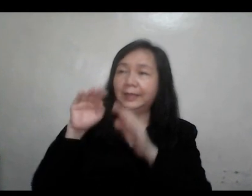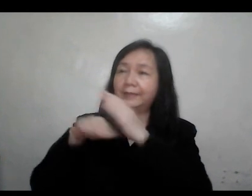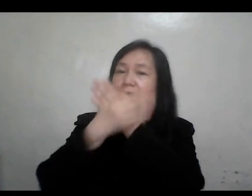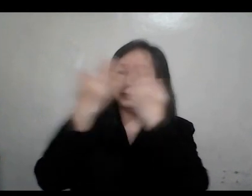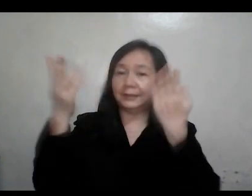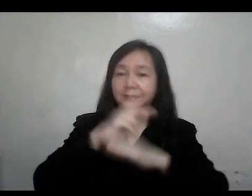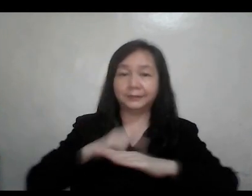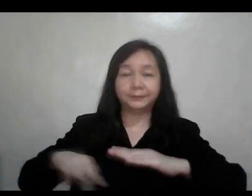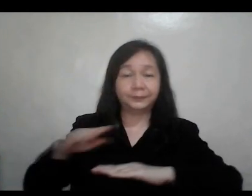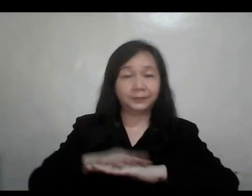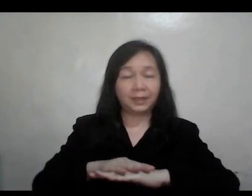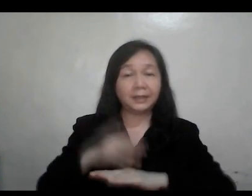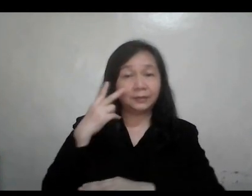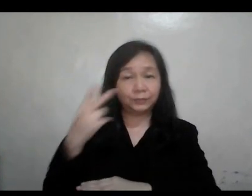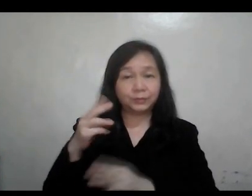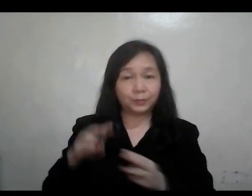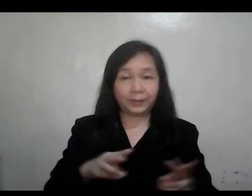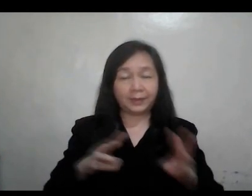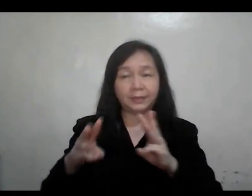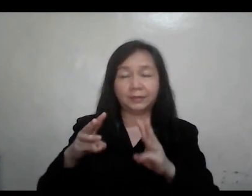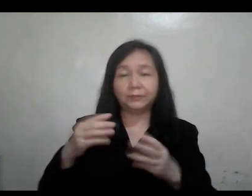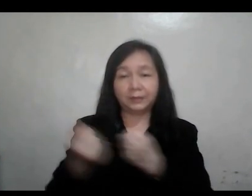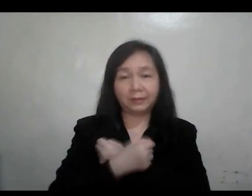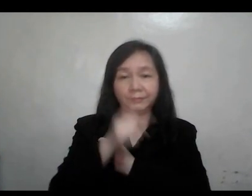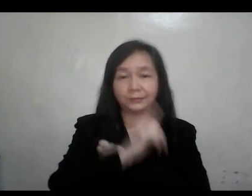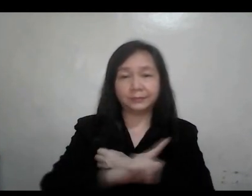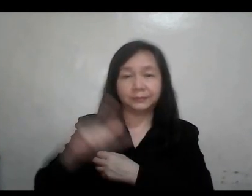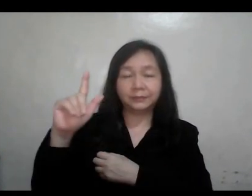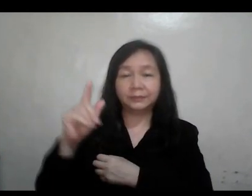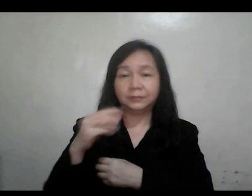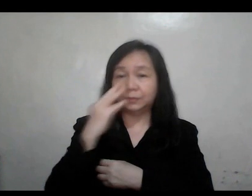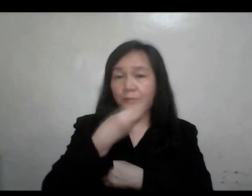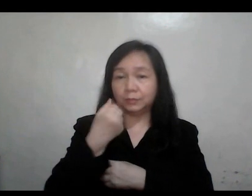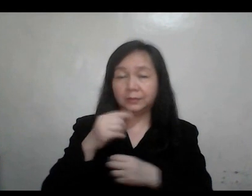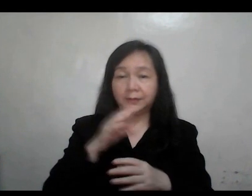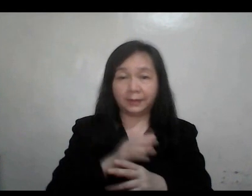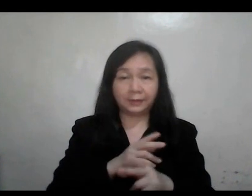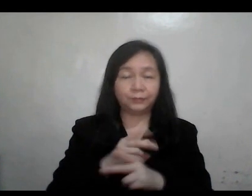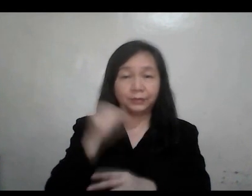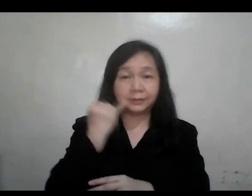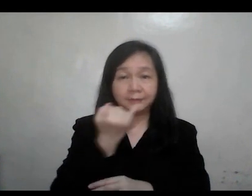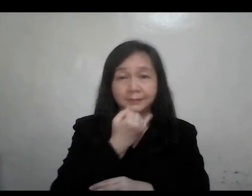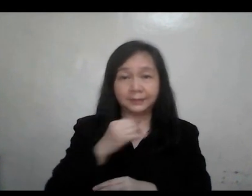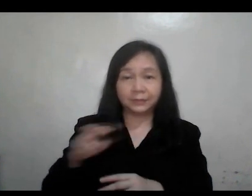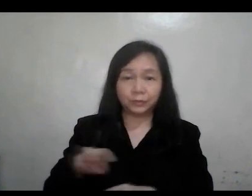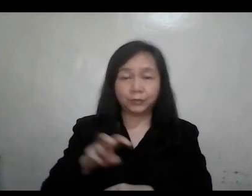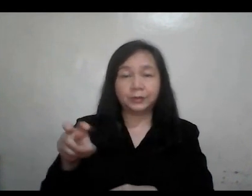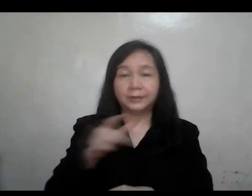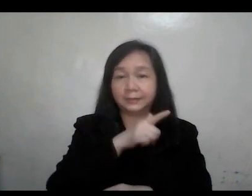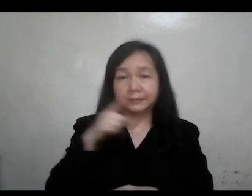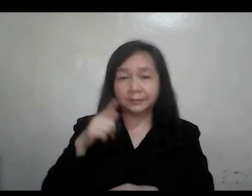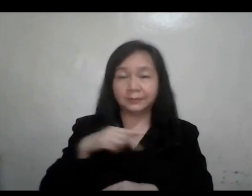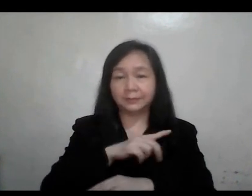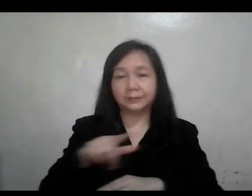the heavenly kingdom as the visible instrument of the love of the Lord, who cared for the Israelites in their journey in